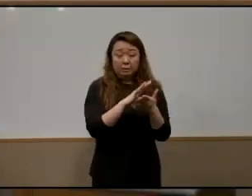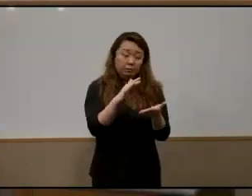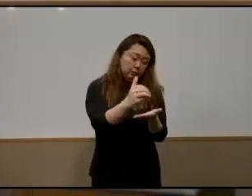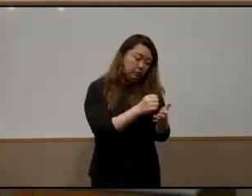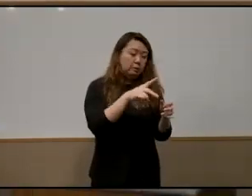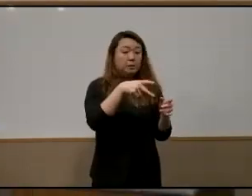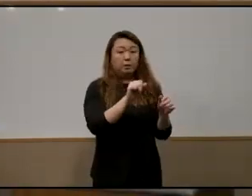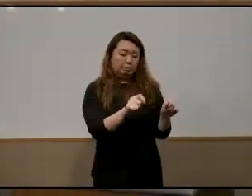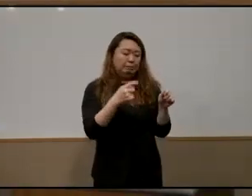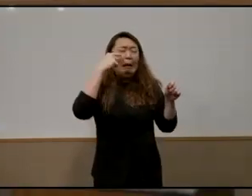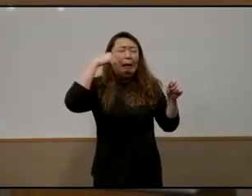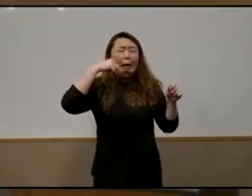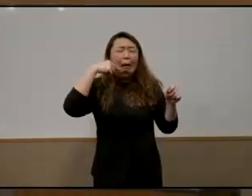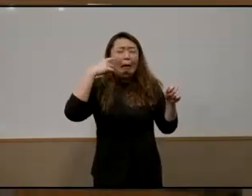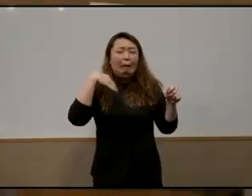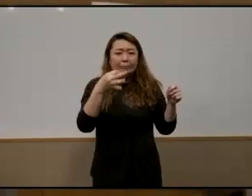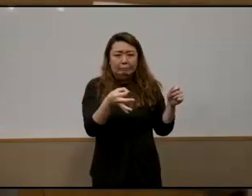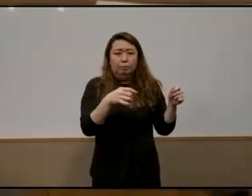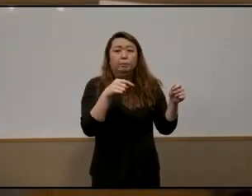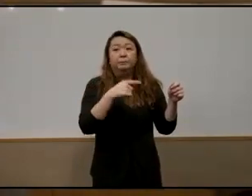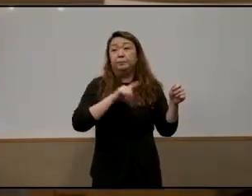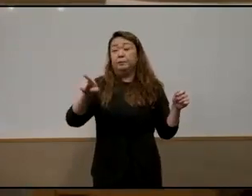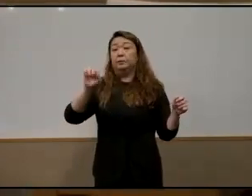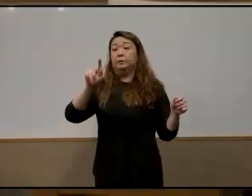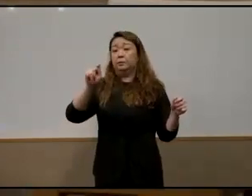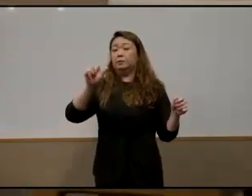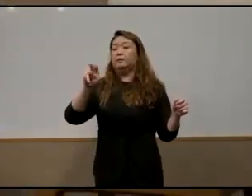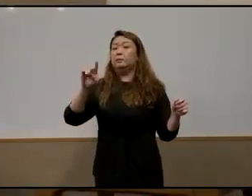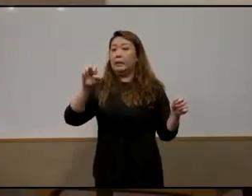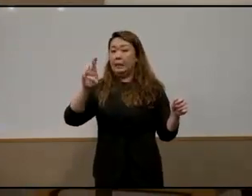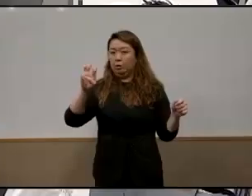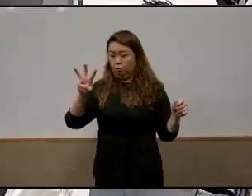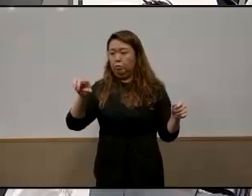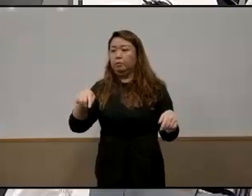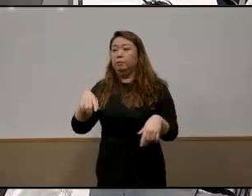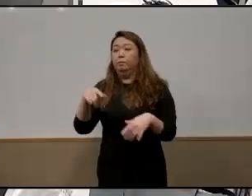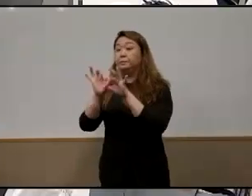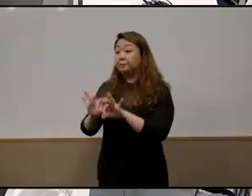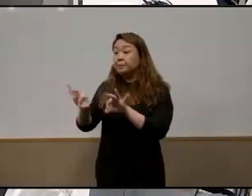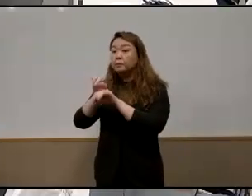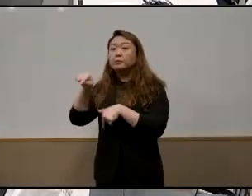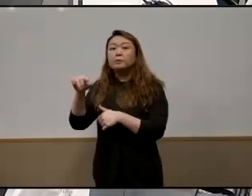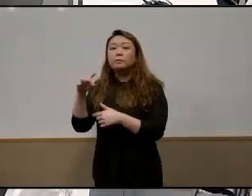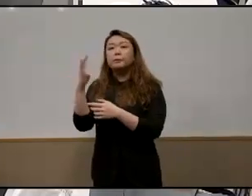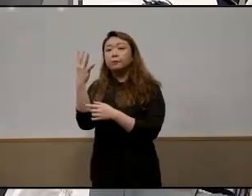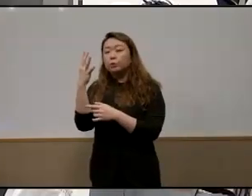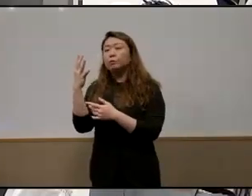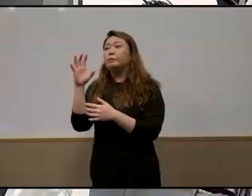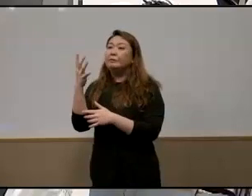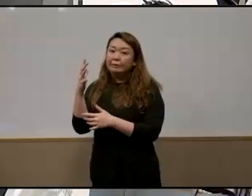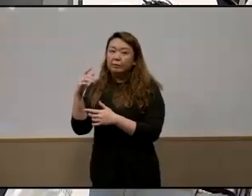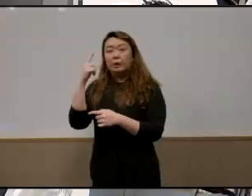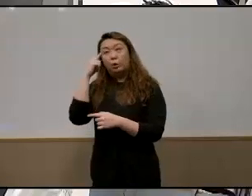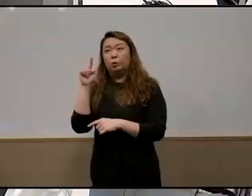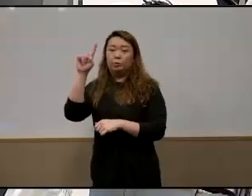psle i was bursting out in tears i got sent to st andrews i didn't think i was important what my fourth or fifth choice was i thought i was just going to my